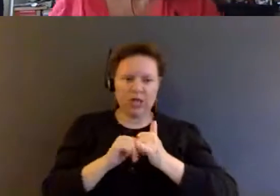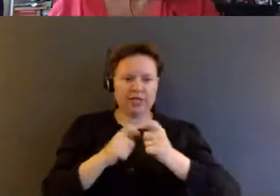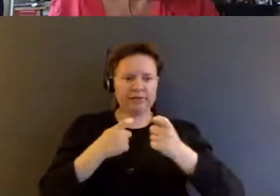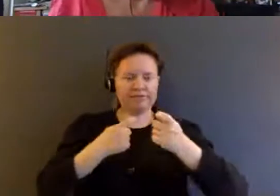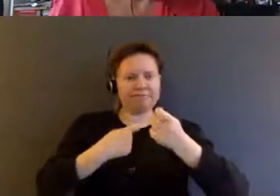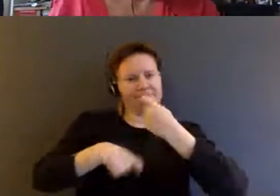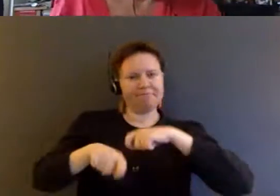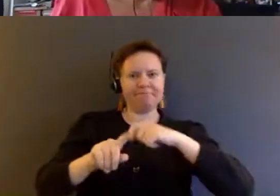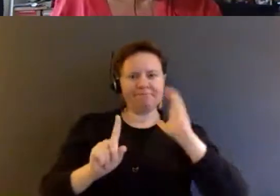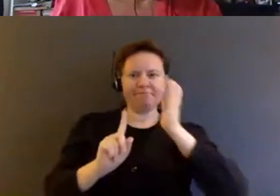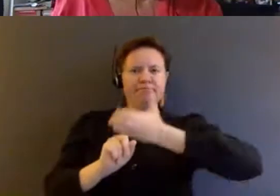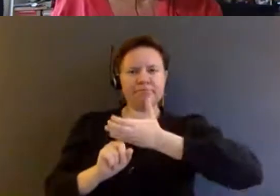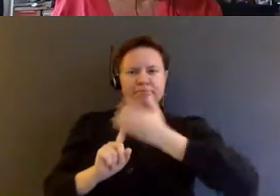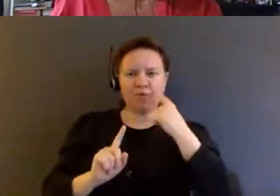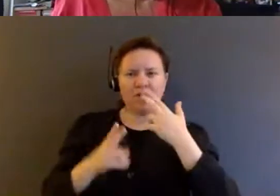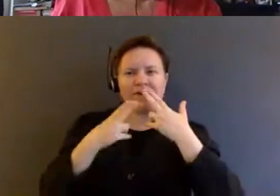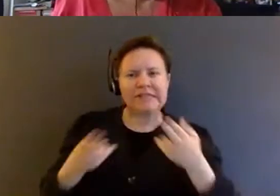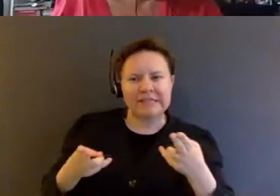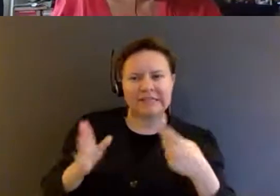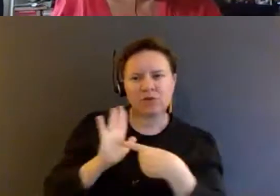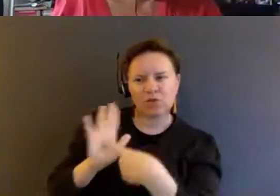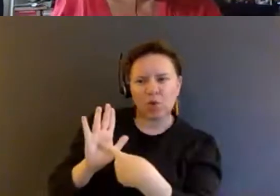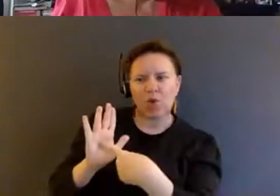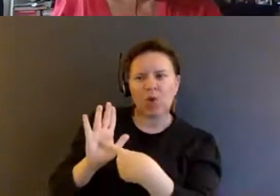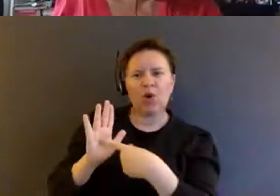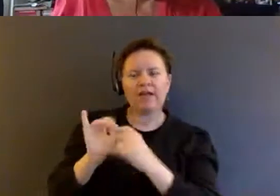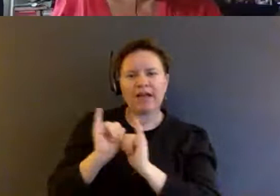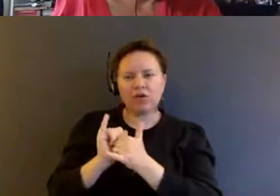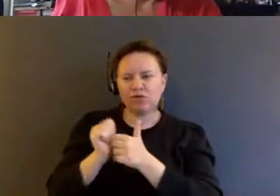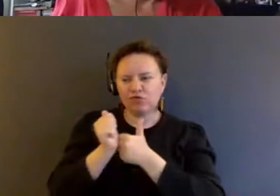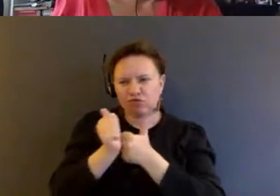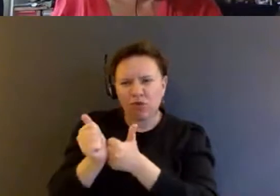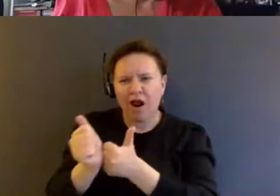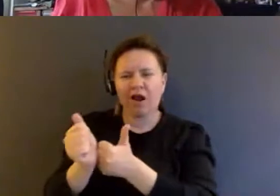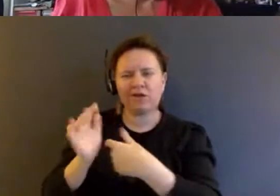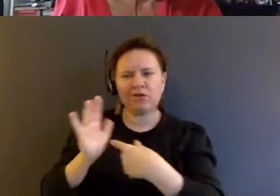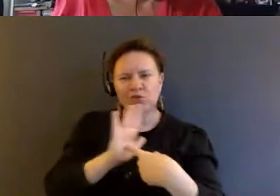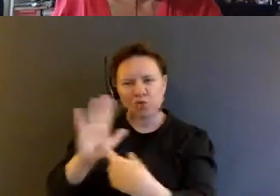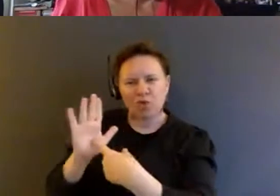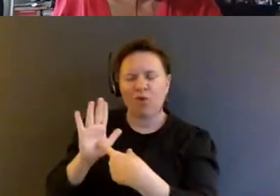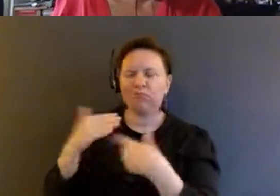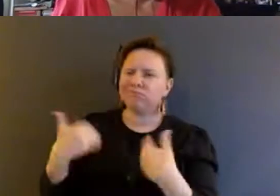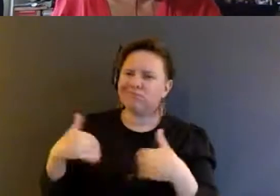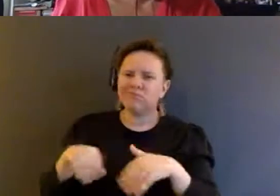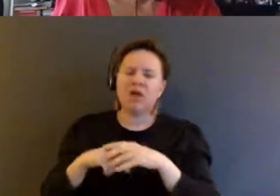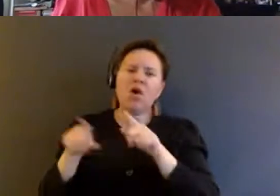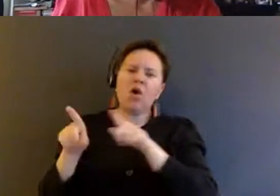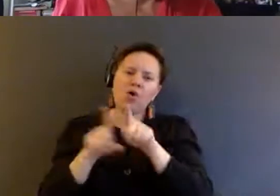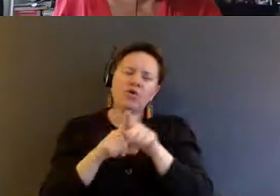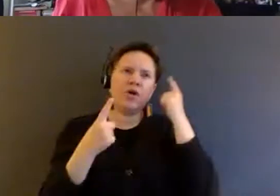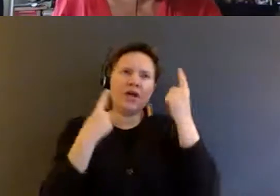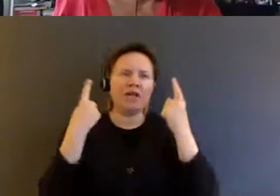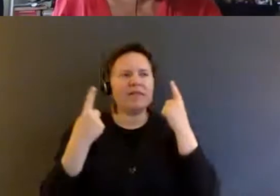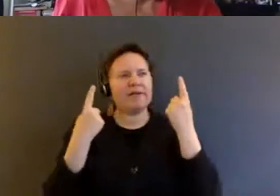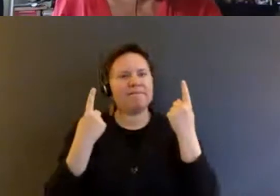think is a really important thing to try to track and chase. So yeah. And I think also, you know, just